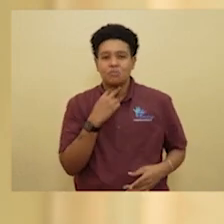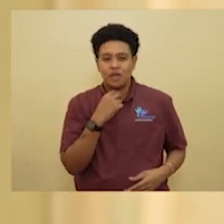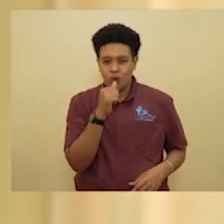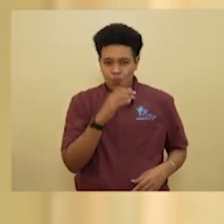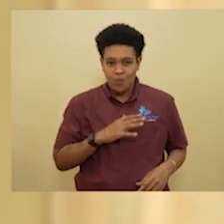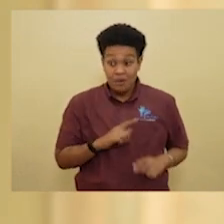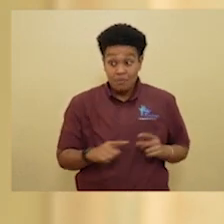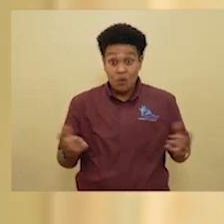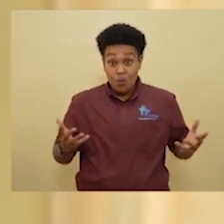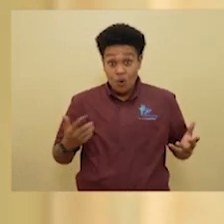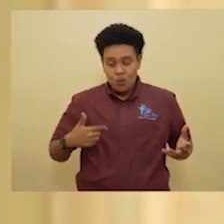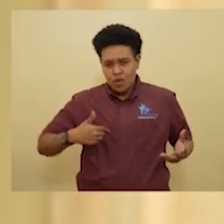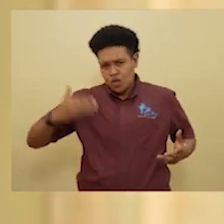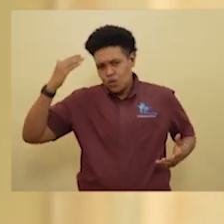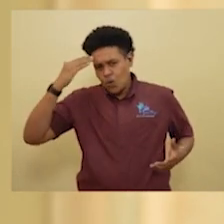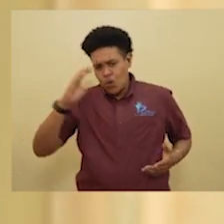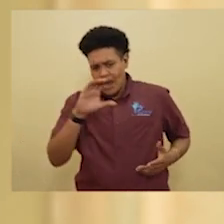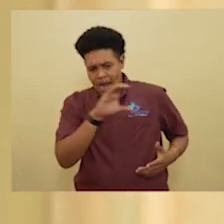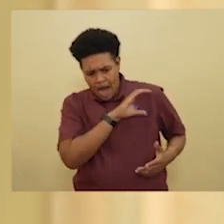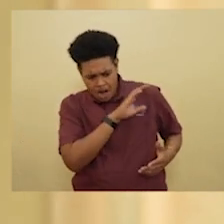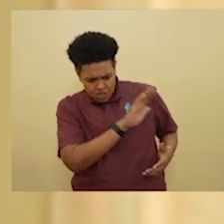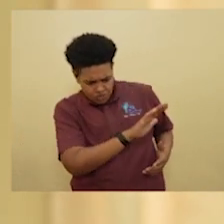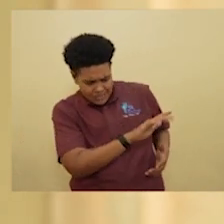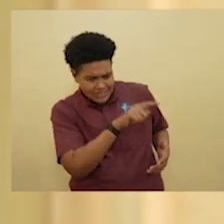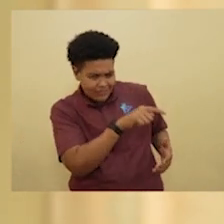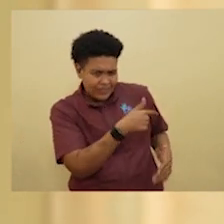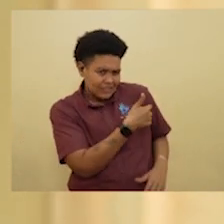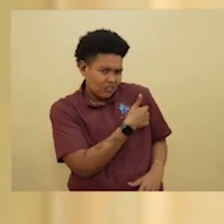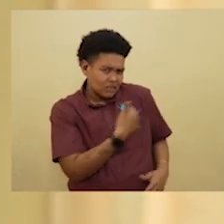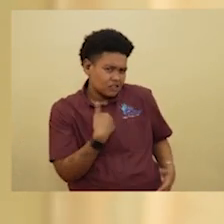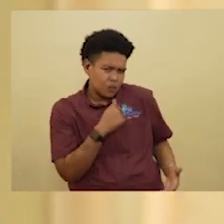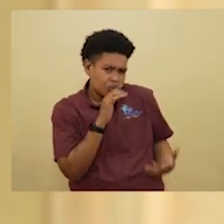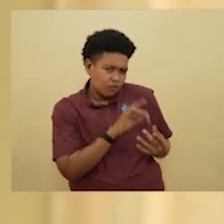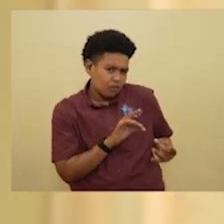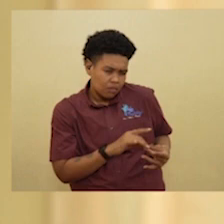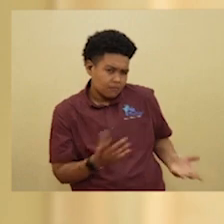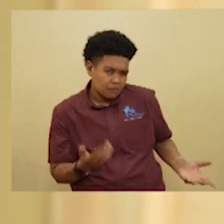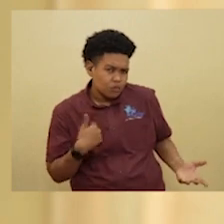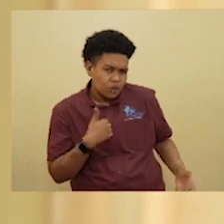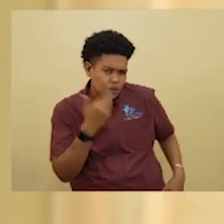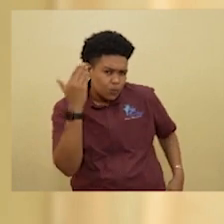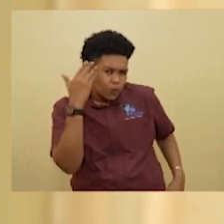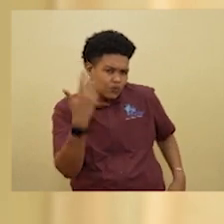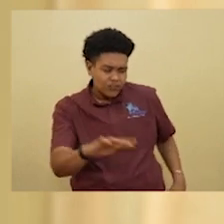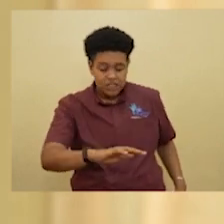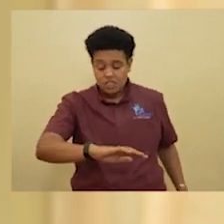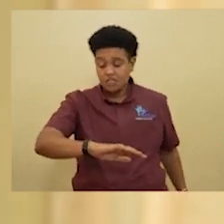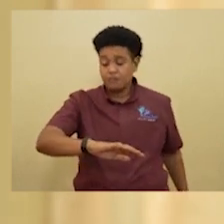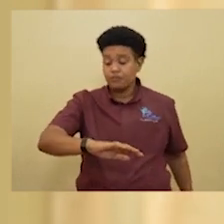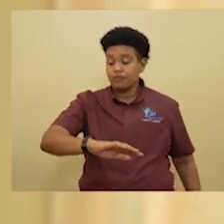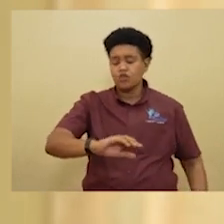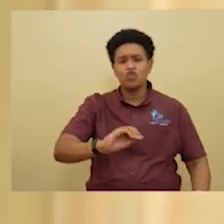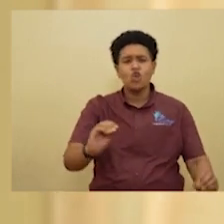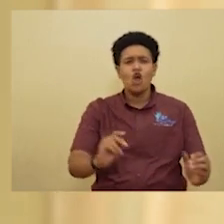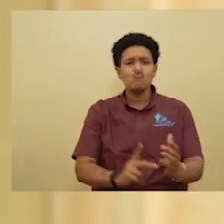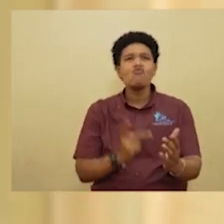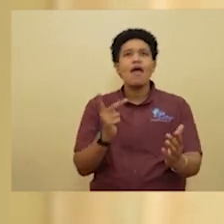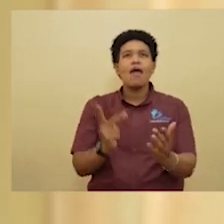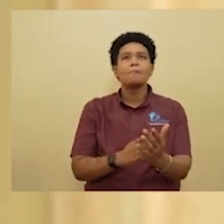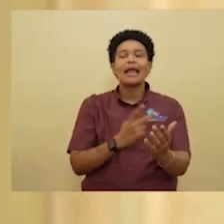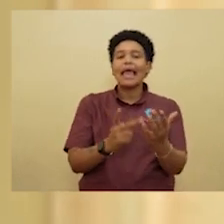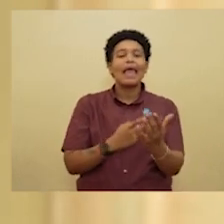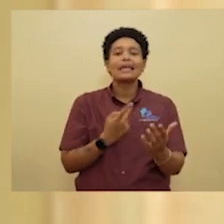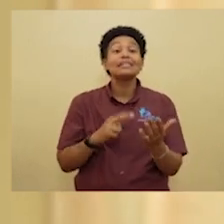is the characteristics of this vaccine that we're talking about. It's non-replicating, which means